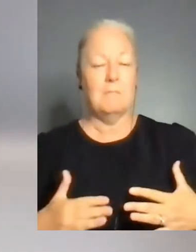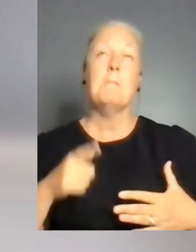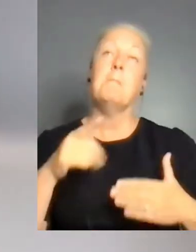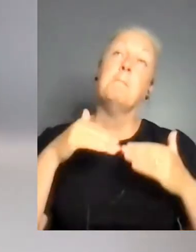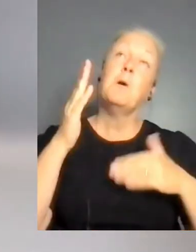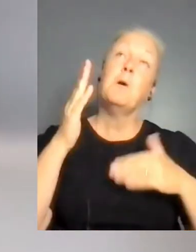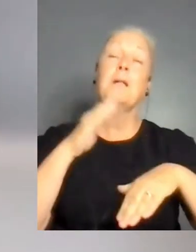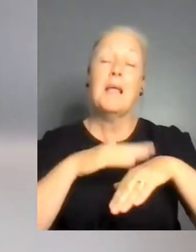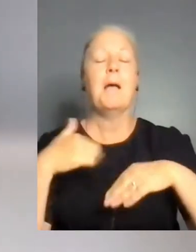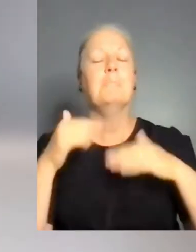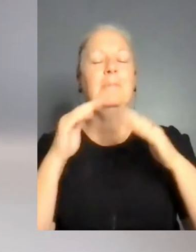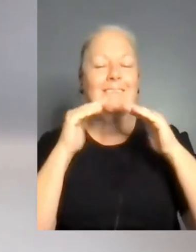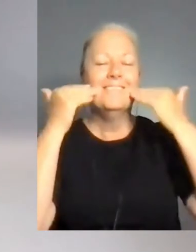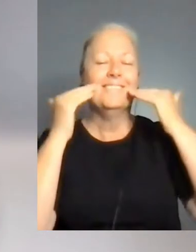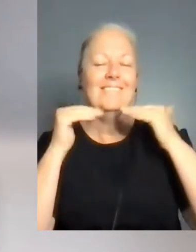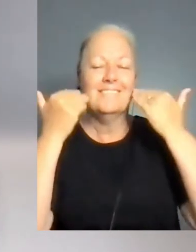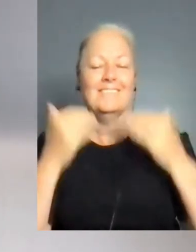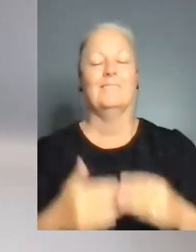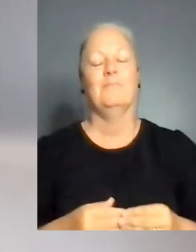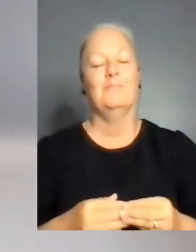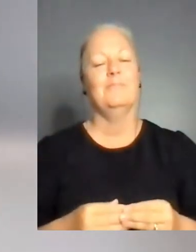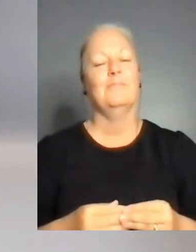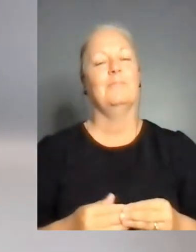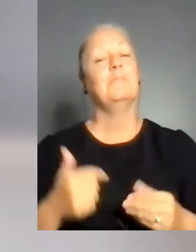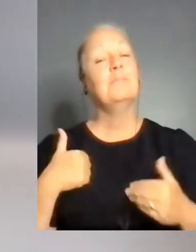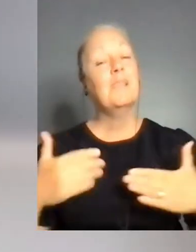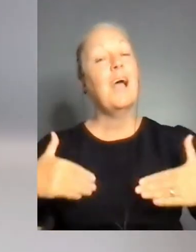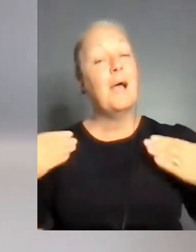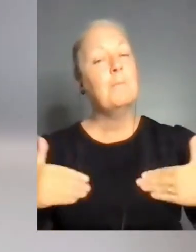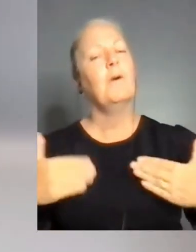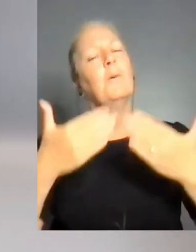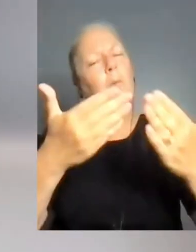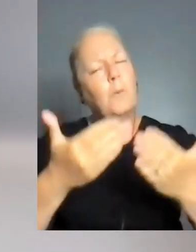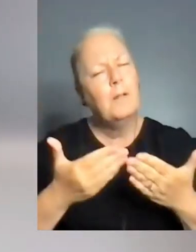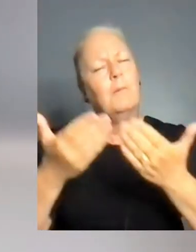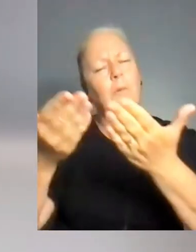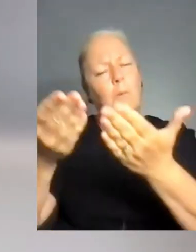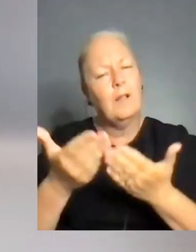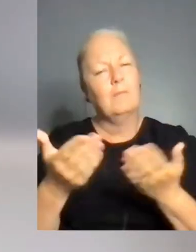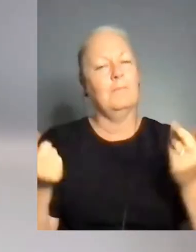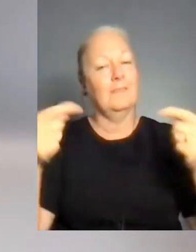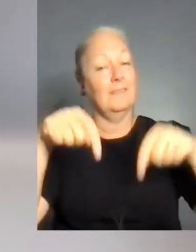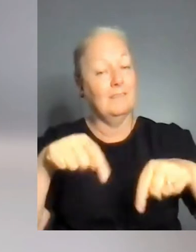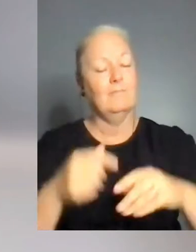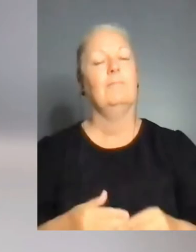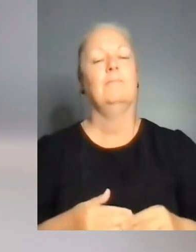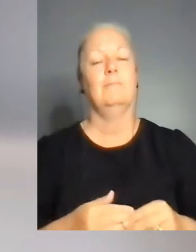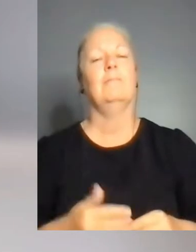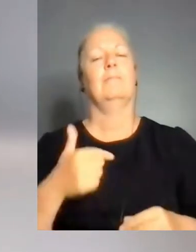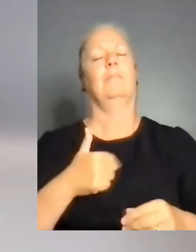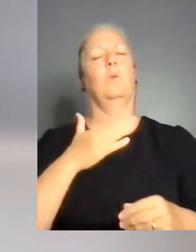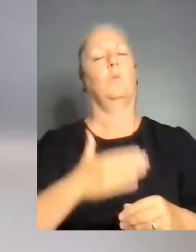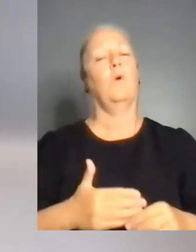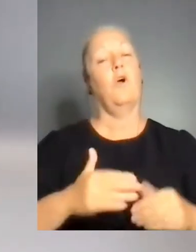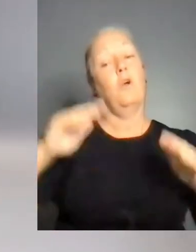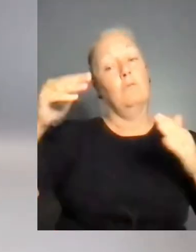an honor for me to welcome you all to this session. Let me introduce you to the founder of the